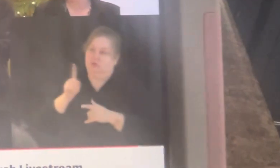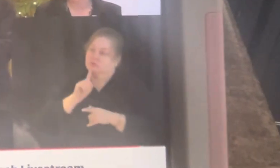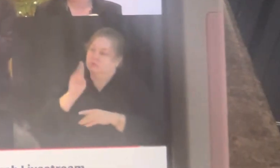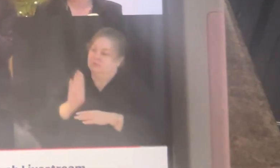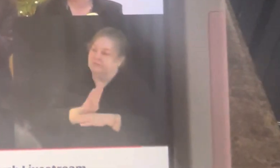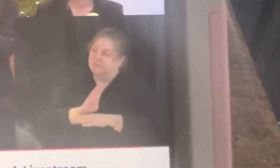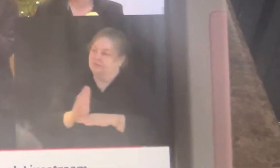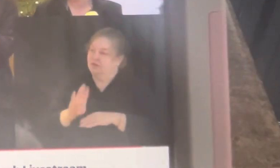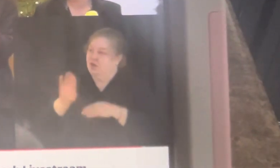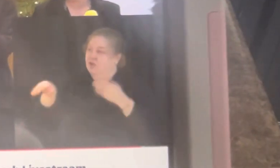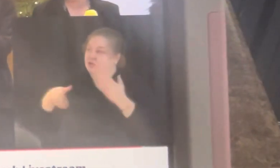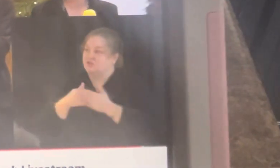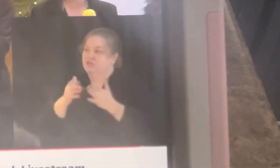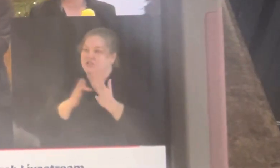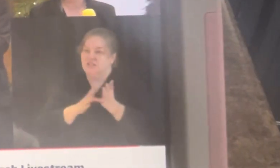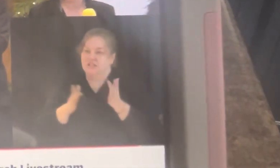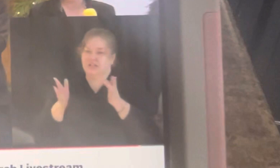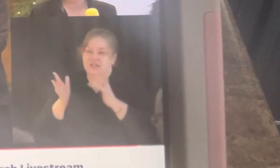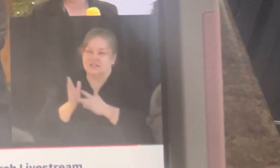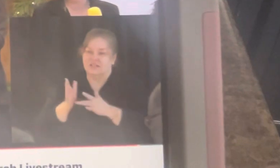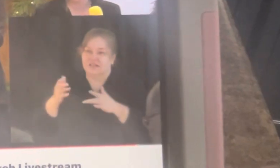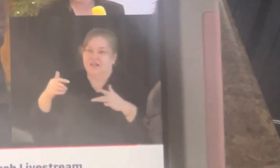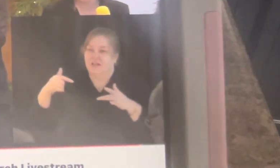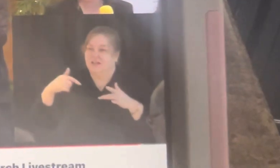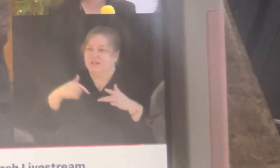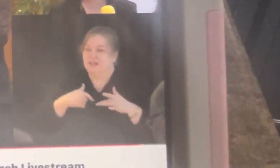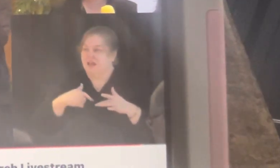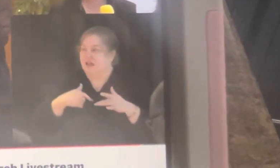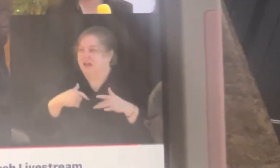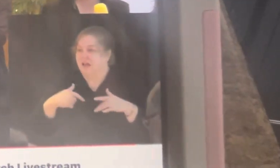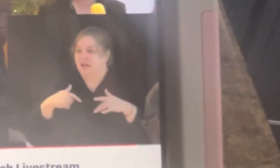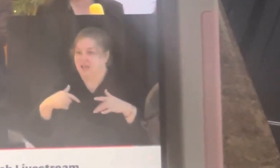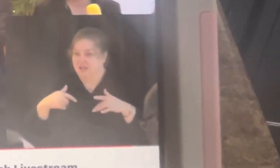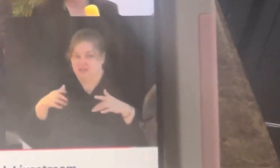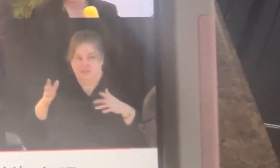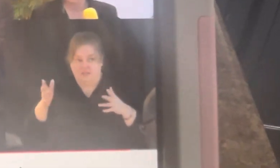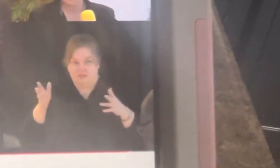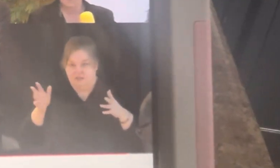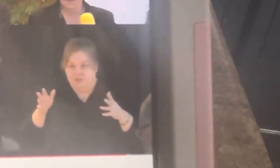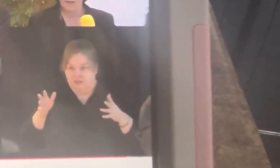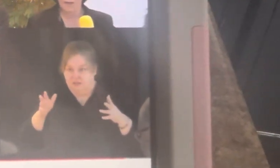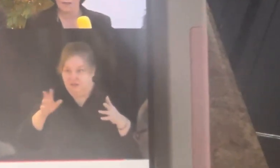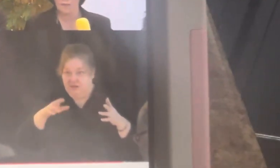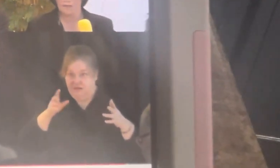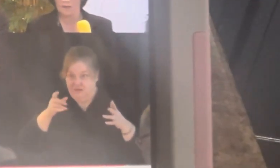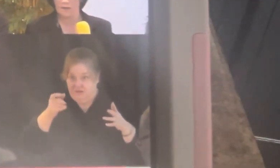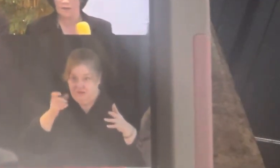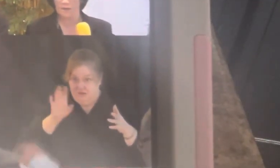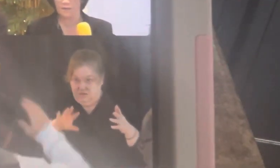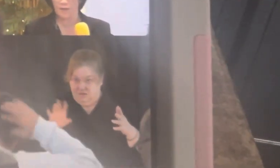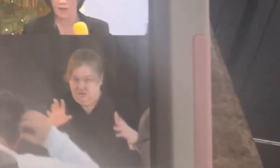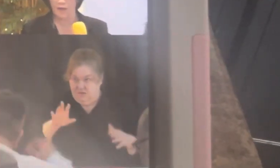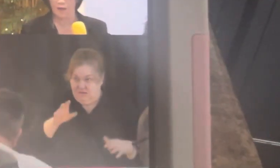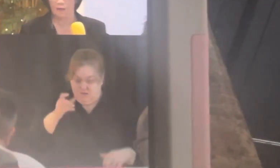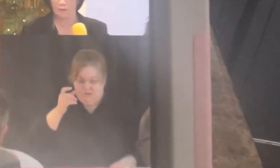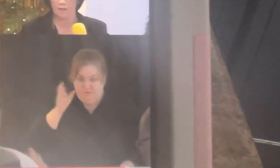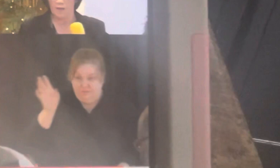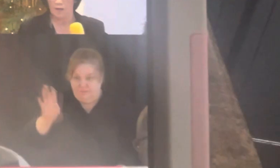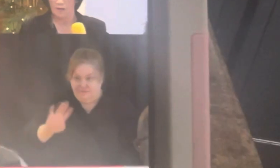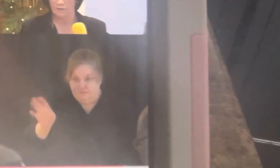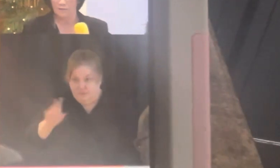All to Jesus I surrender, now